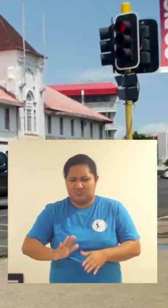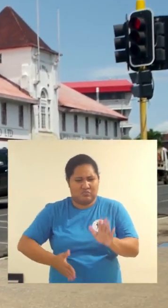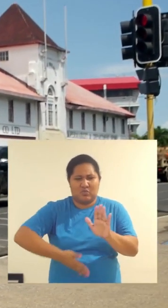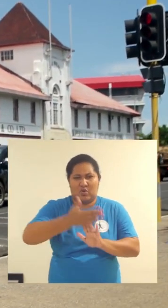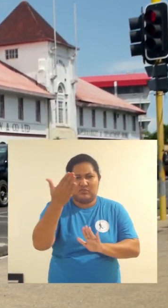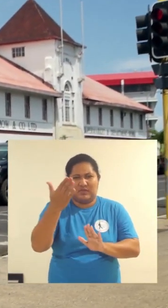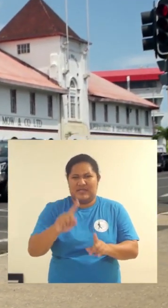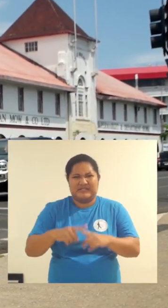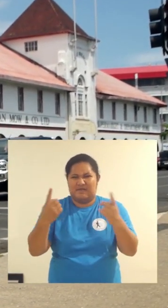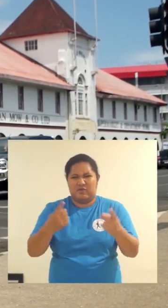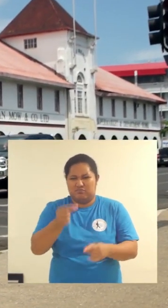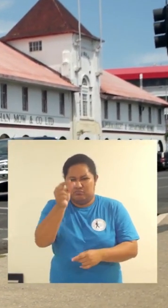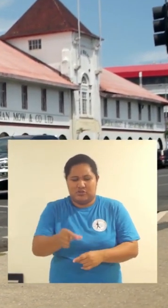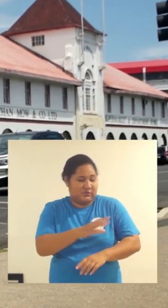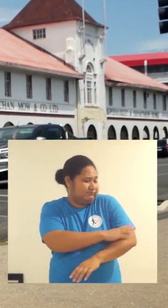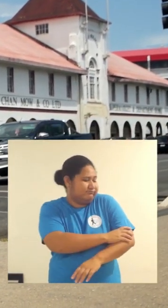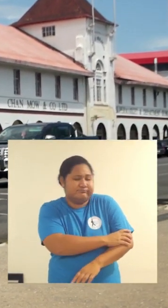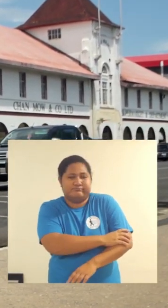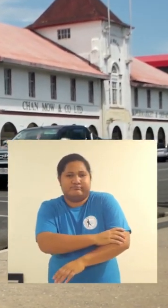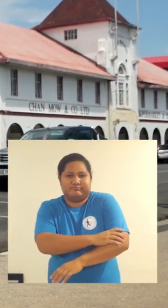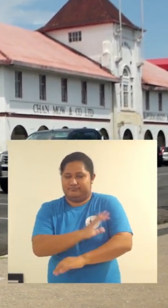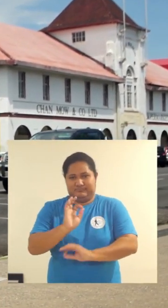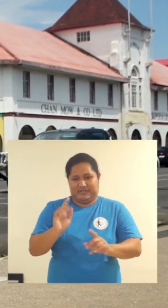My family was little bit it.